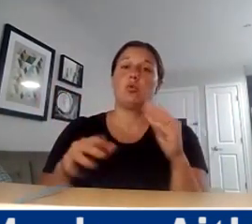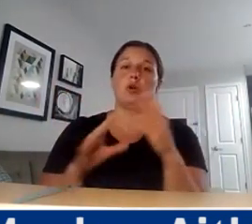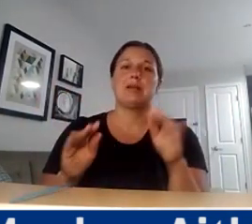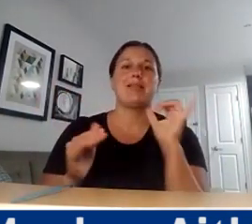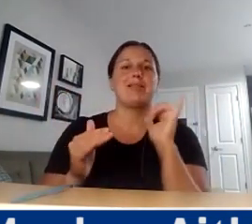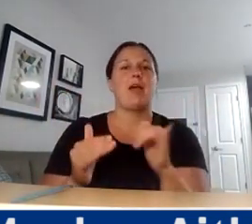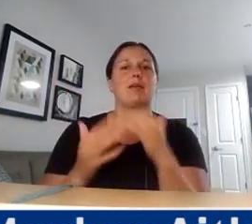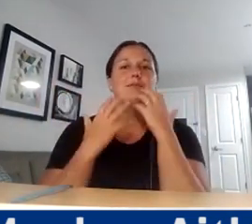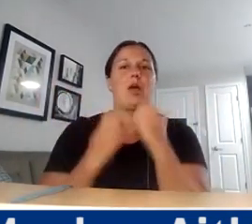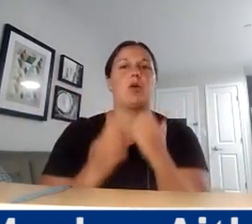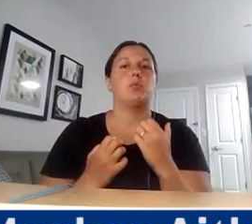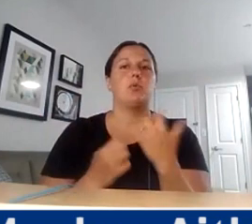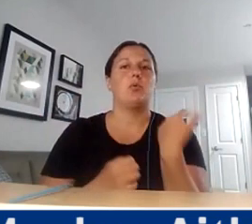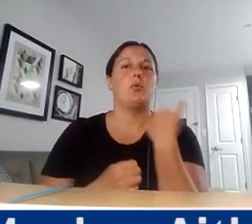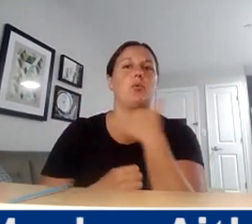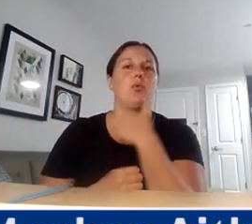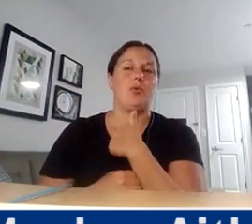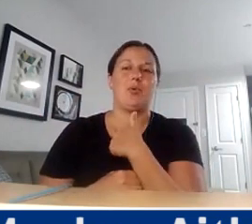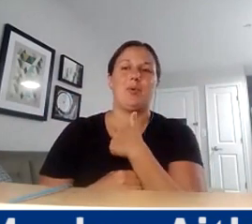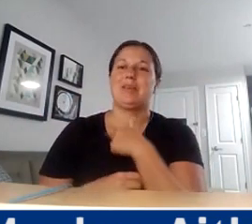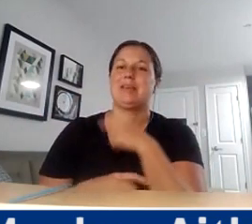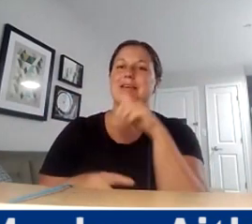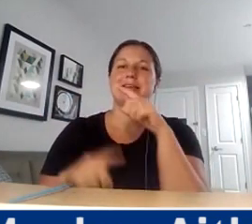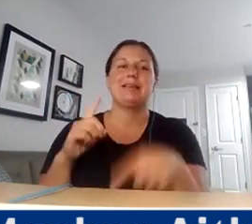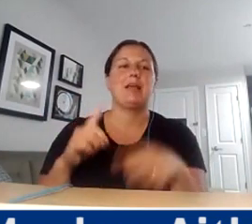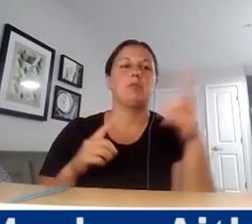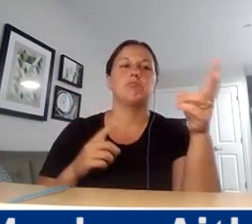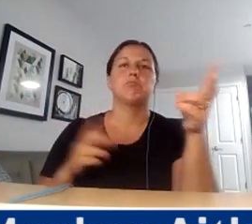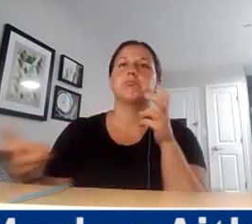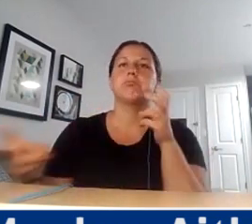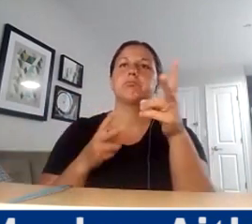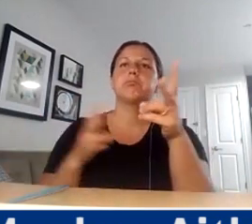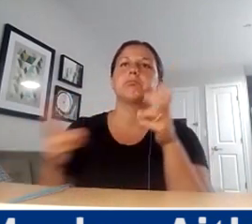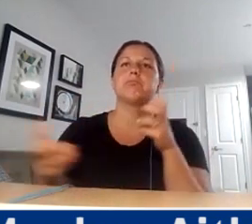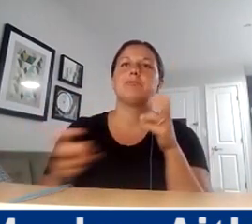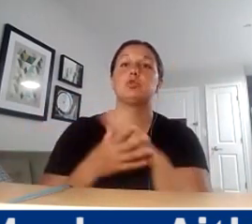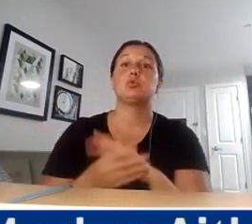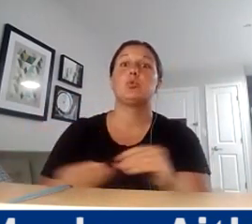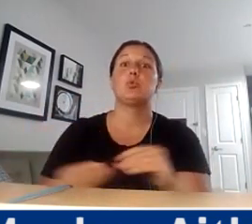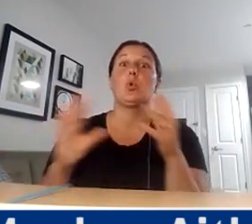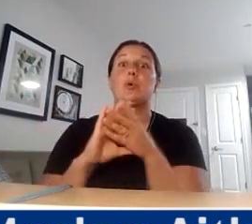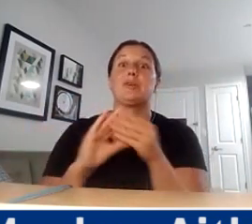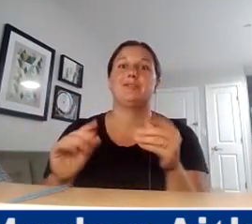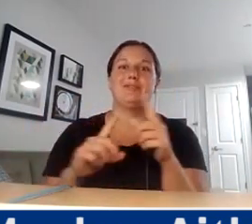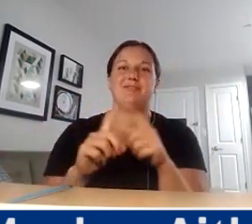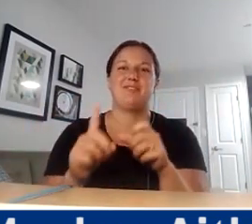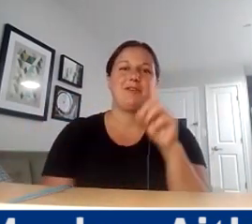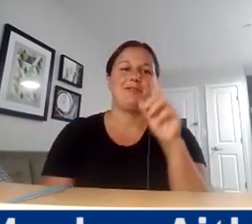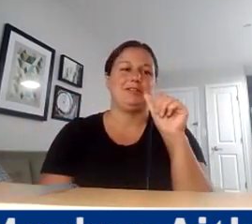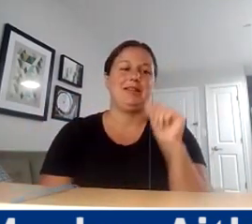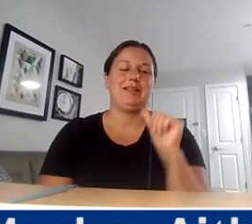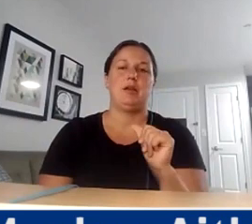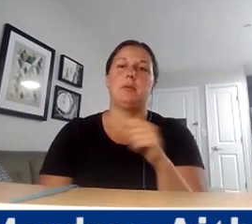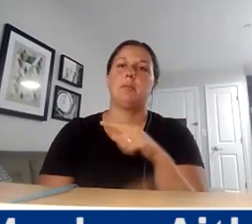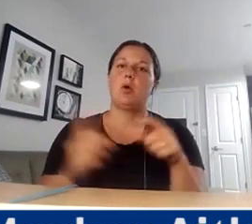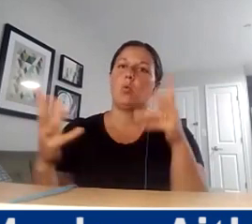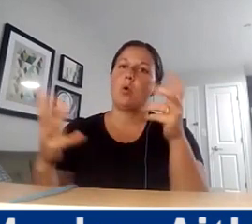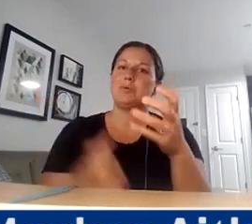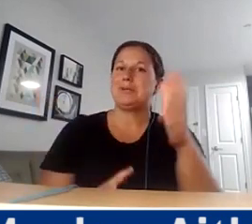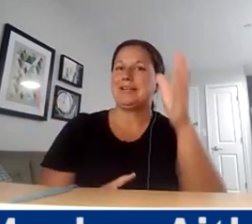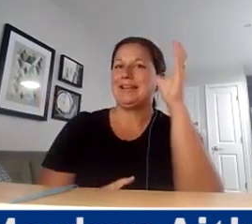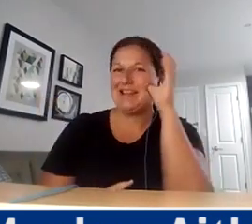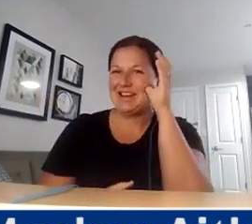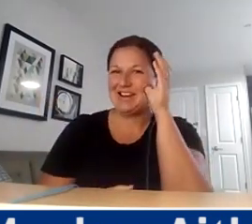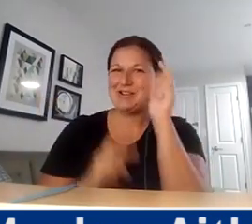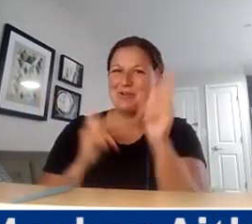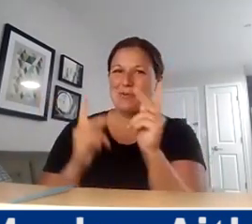that we can't pull from any report or any data set. So hearing more from the people of Pittsburgh about how systems